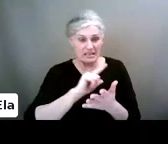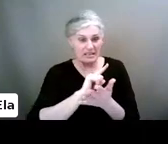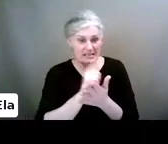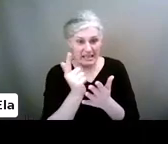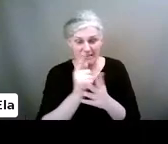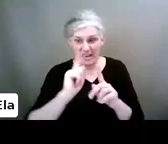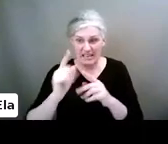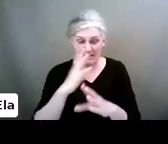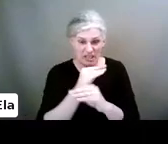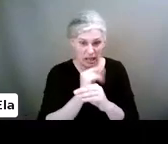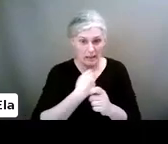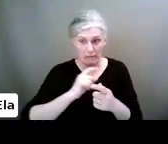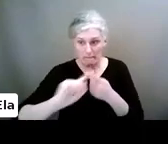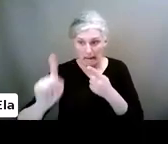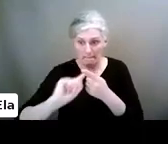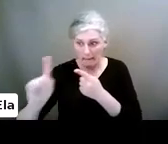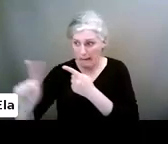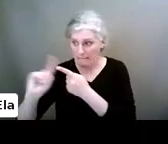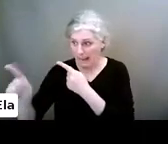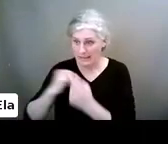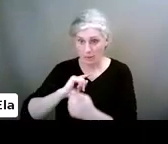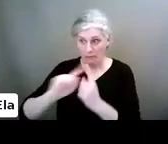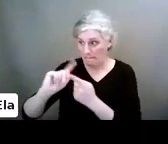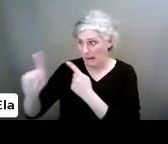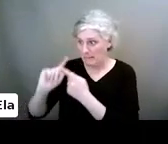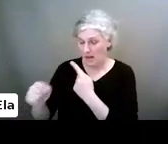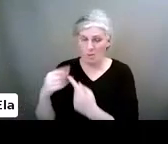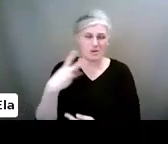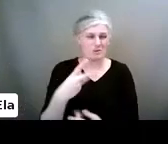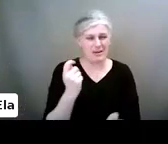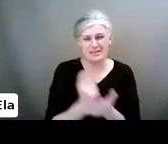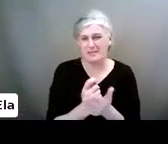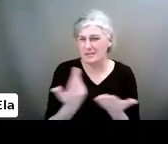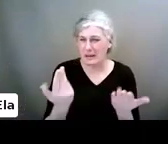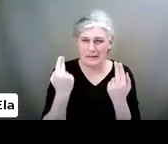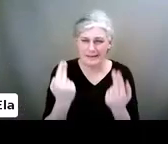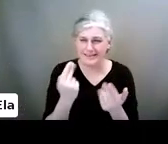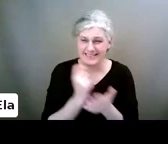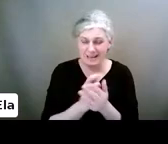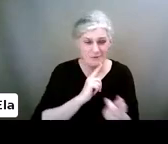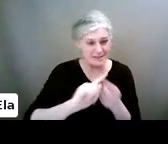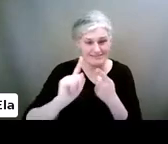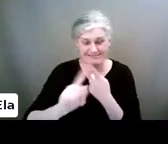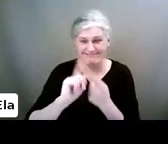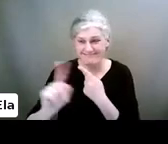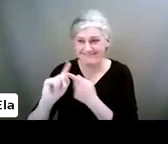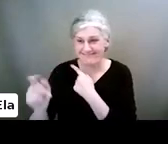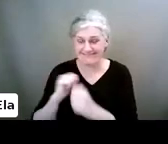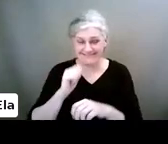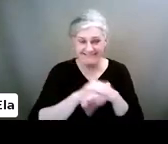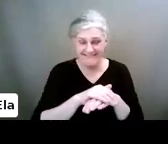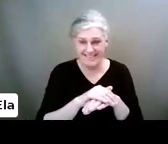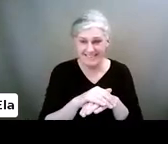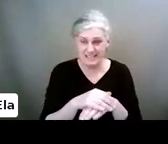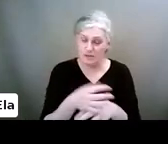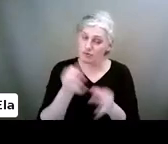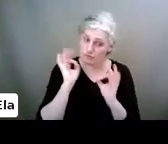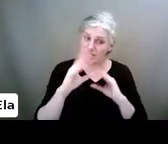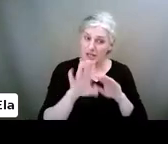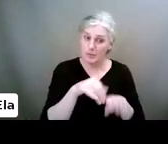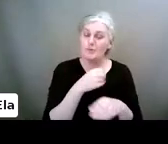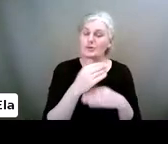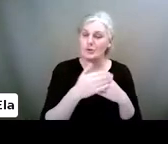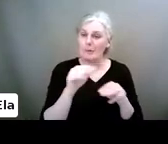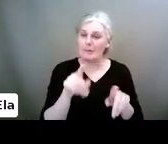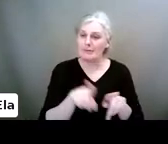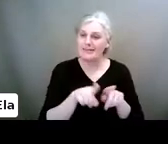and snap back in order to keep their streaks. It's not a waste of time. So, great conversation to have with young people again. Again,